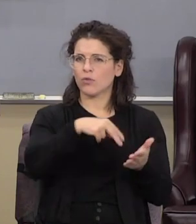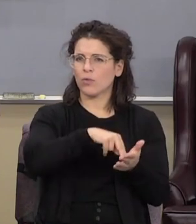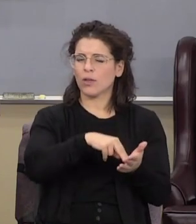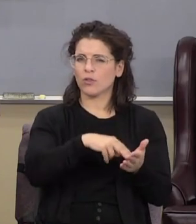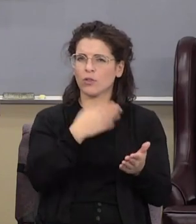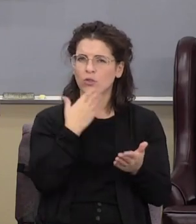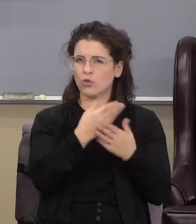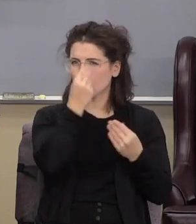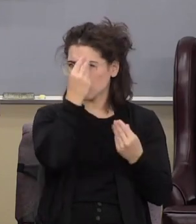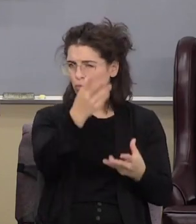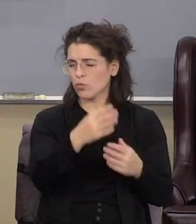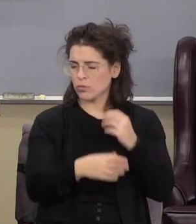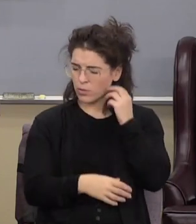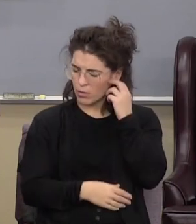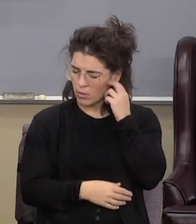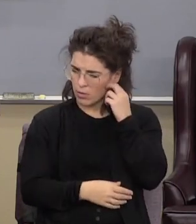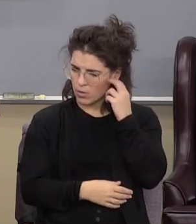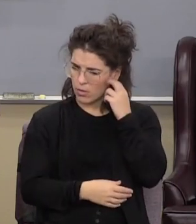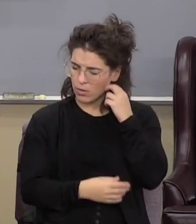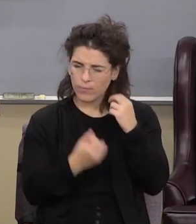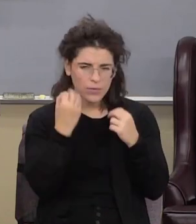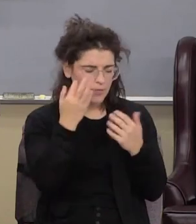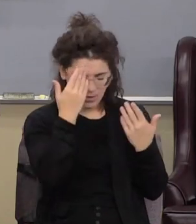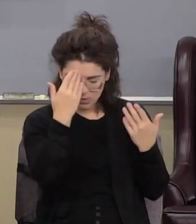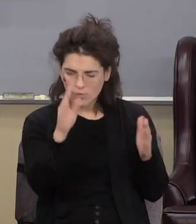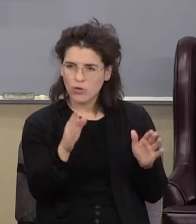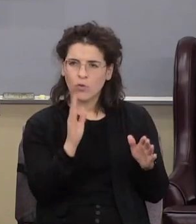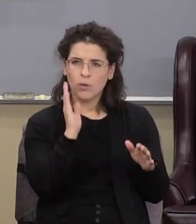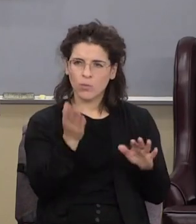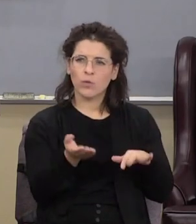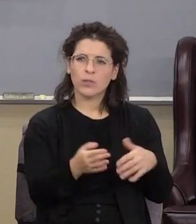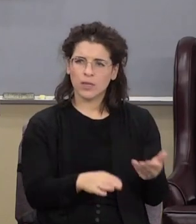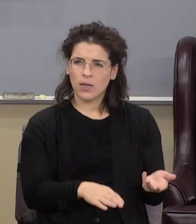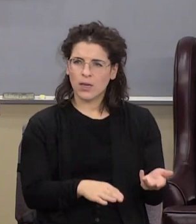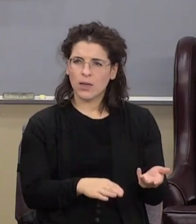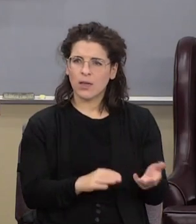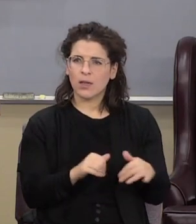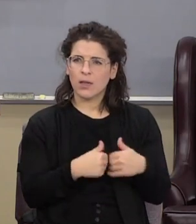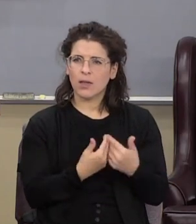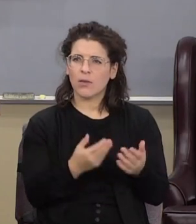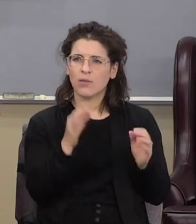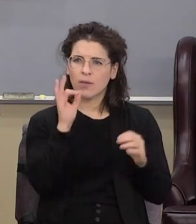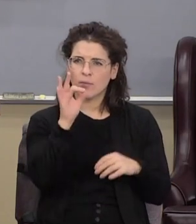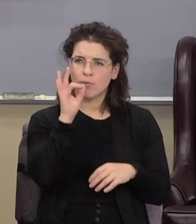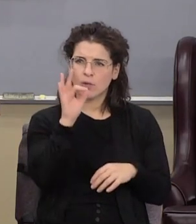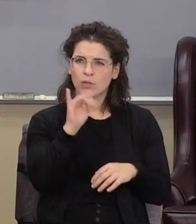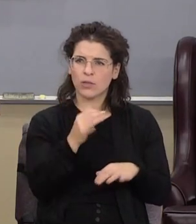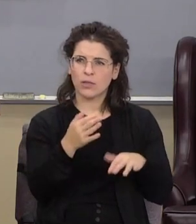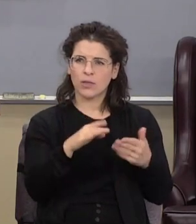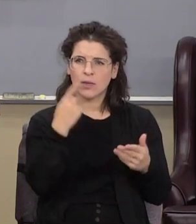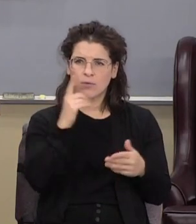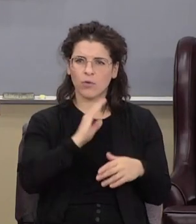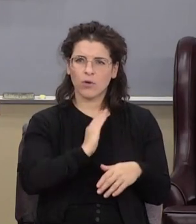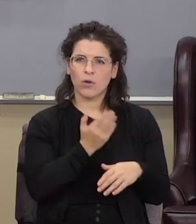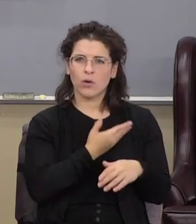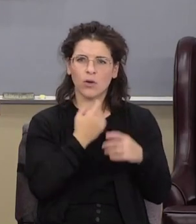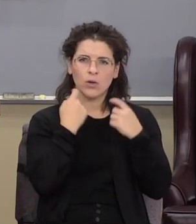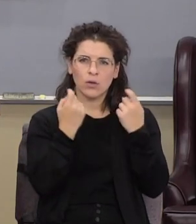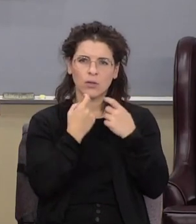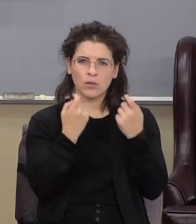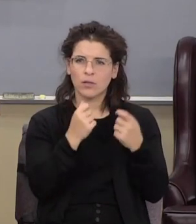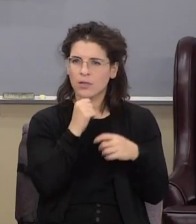as good news if they don't even know he's going to die how could they preach that he died for our sins they didn't